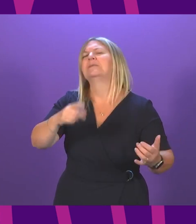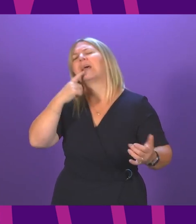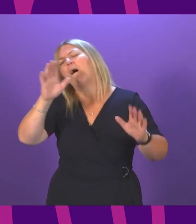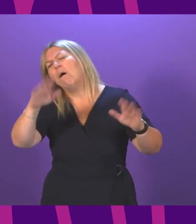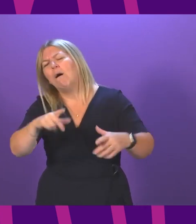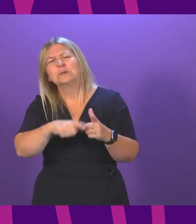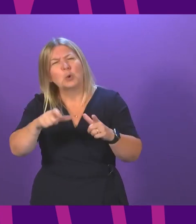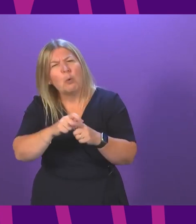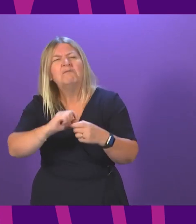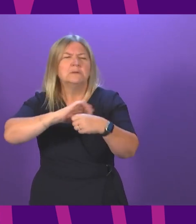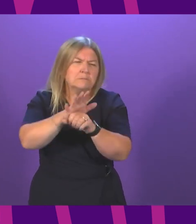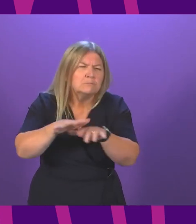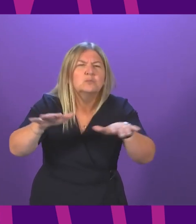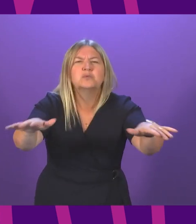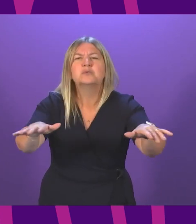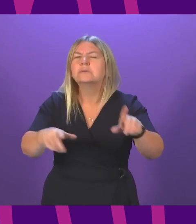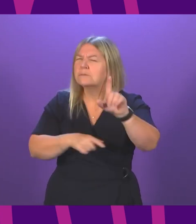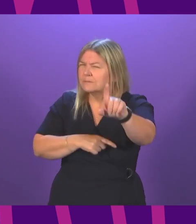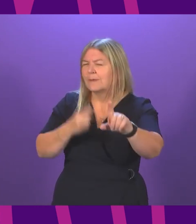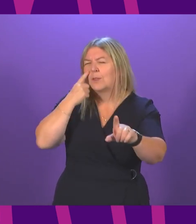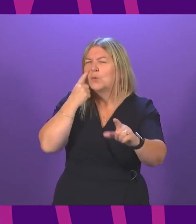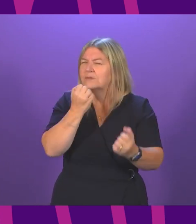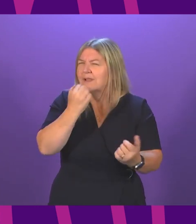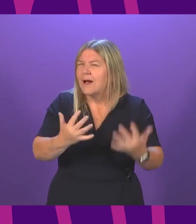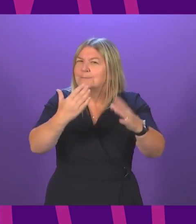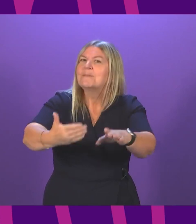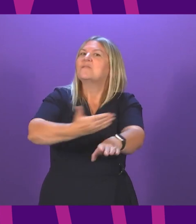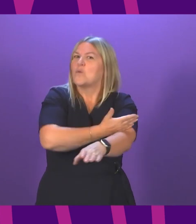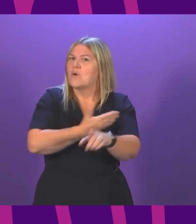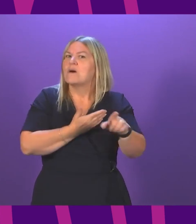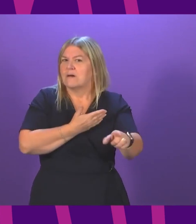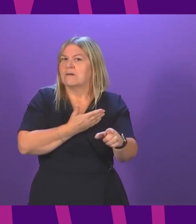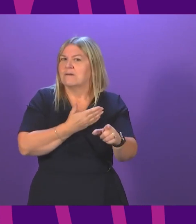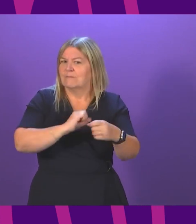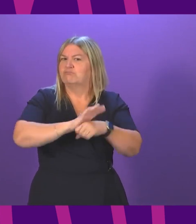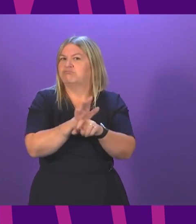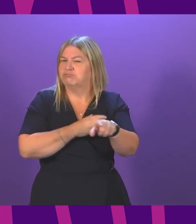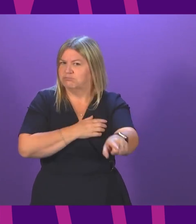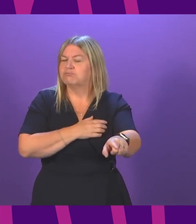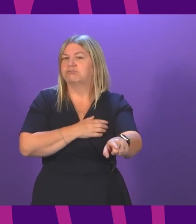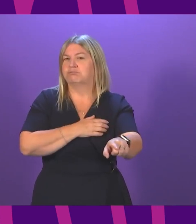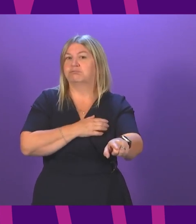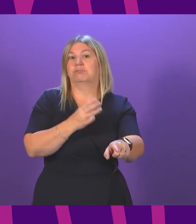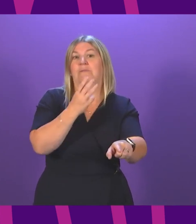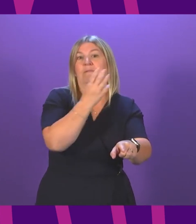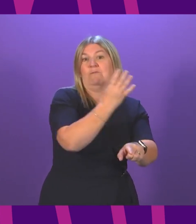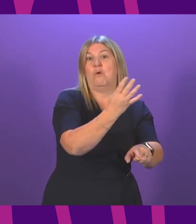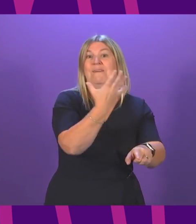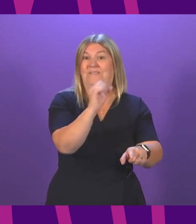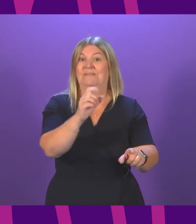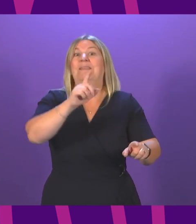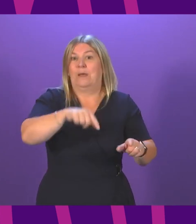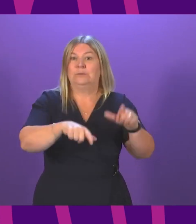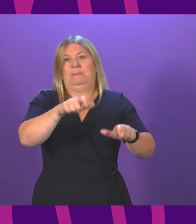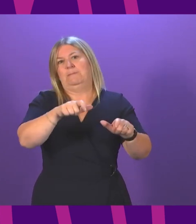pandemic. But let's look at the stats. Before the pandemic, there were 450,000 people languishing on NHS waiting